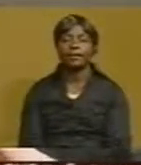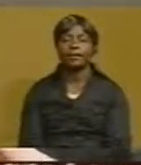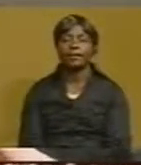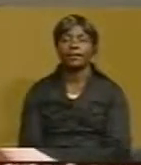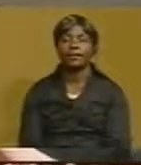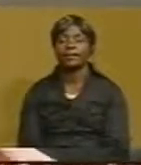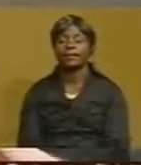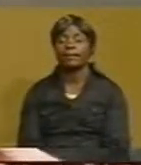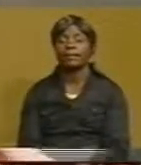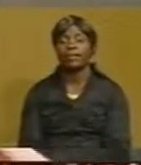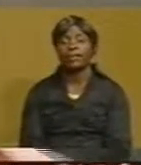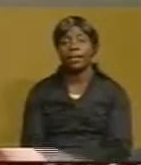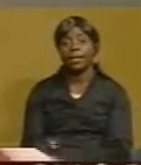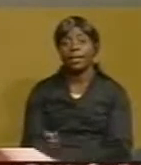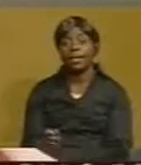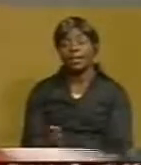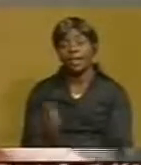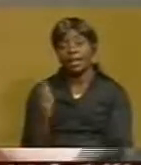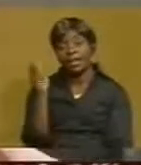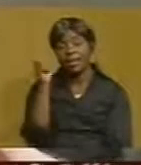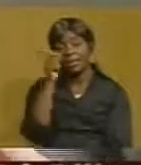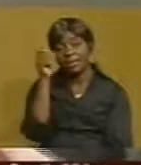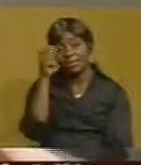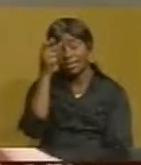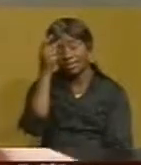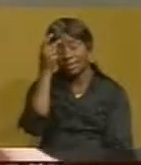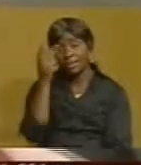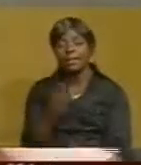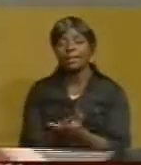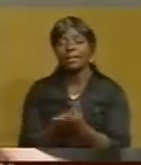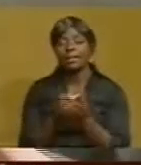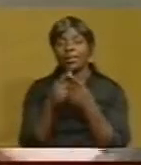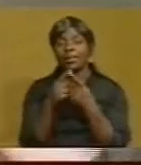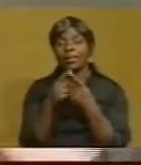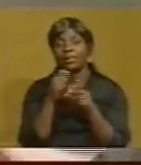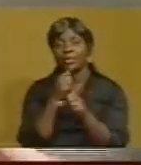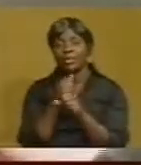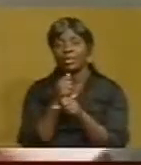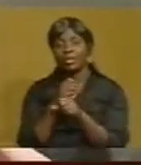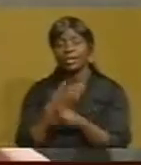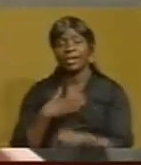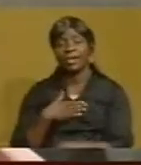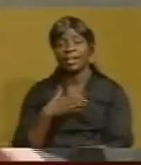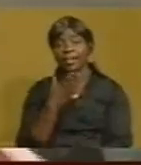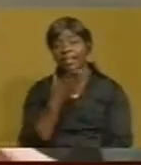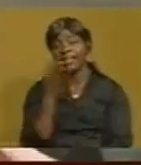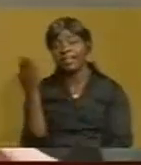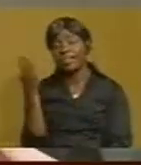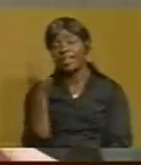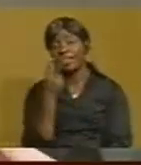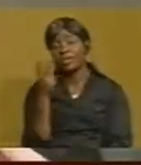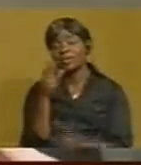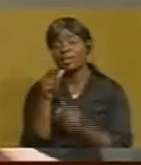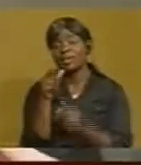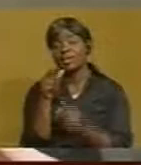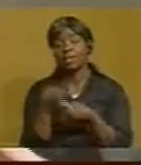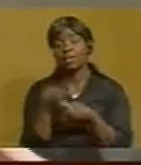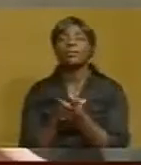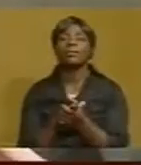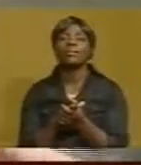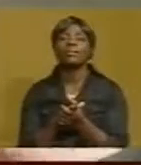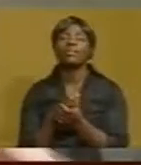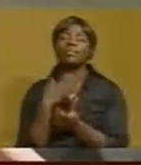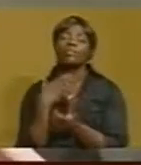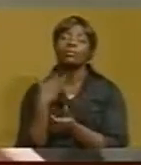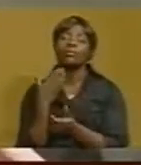Your Excellency, my second task today is an opportunity for HTD to pay tribute